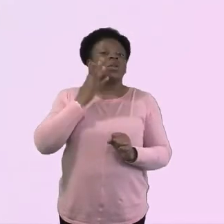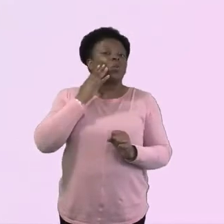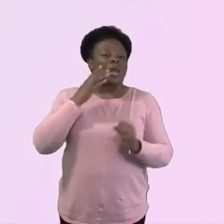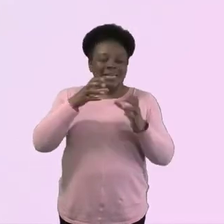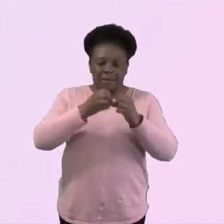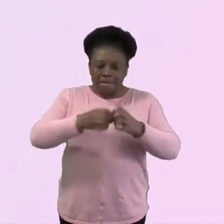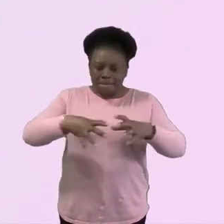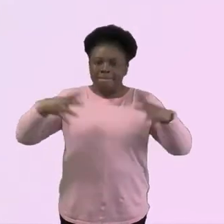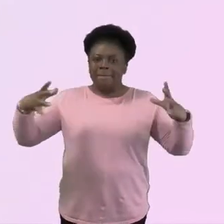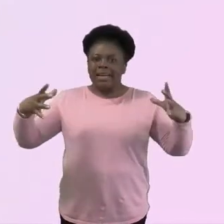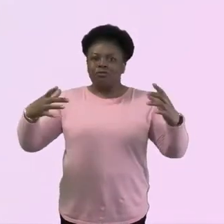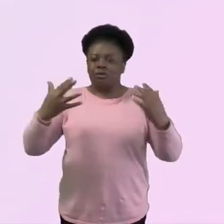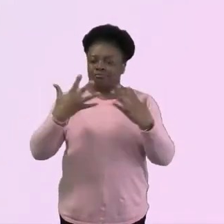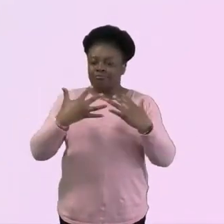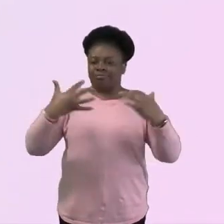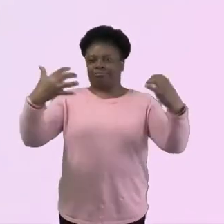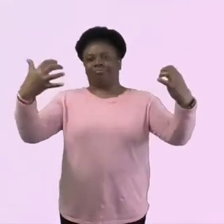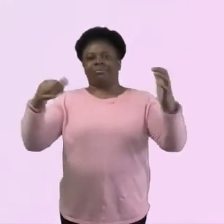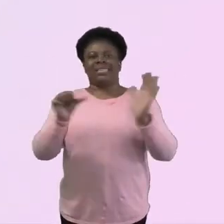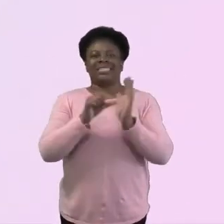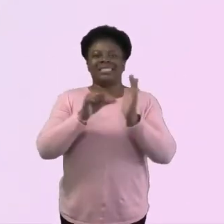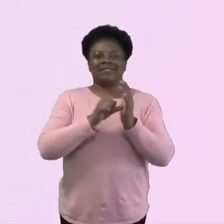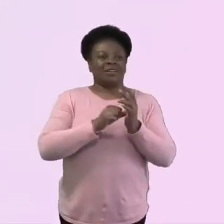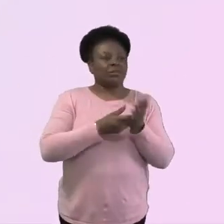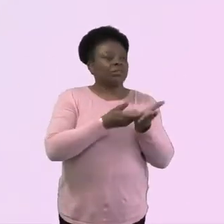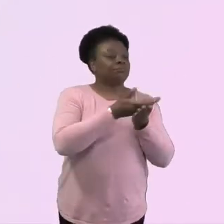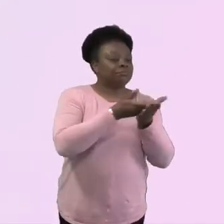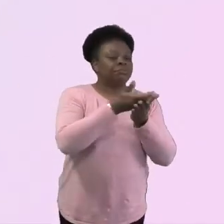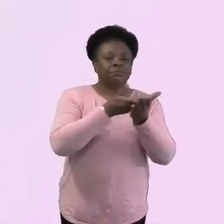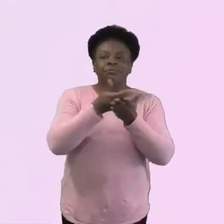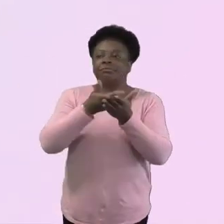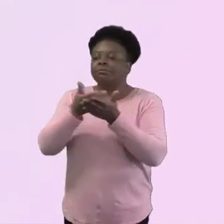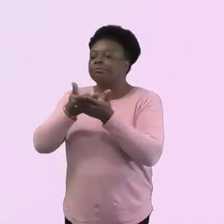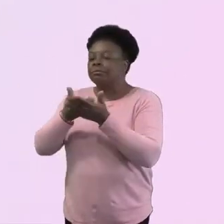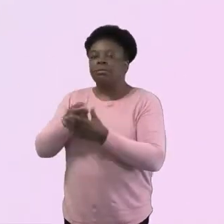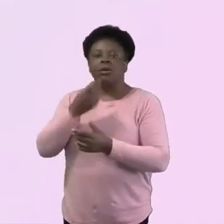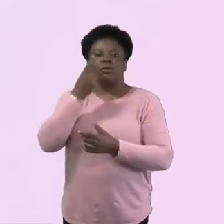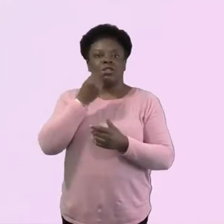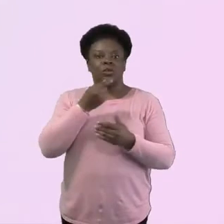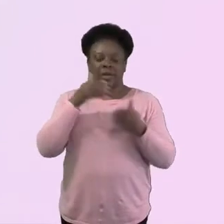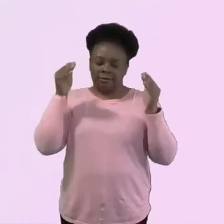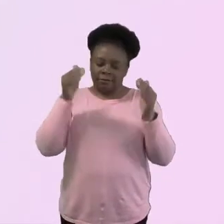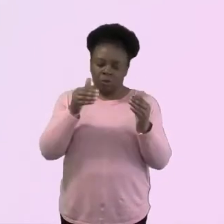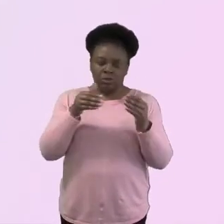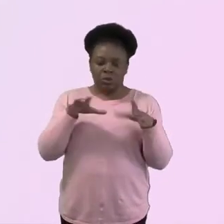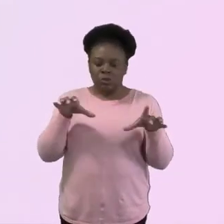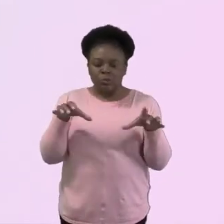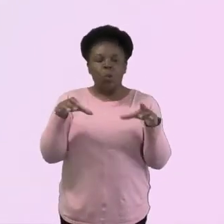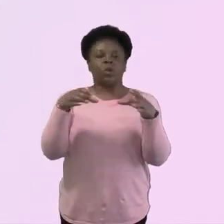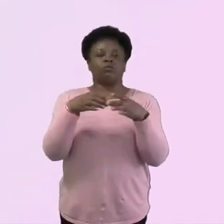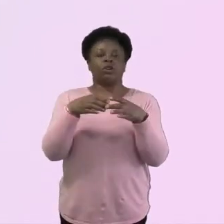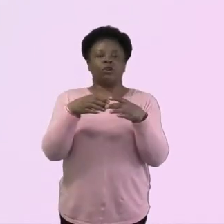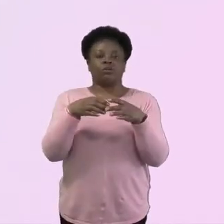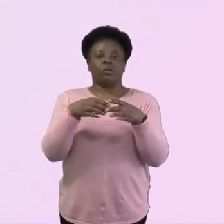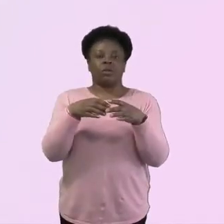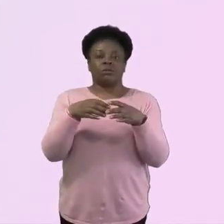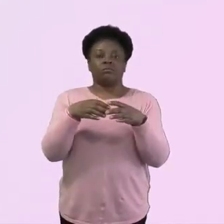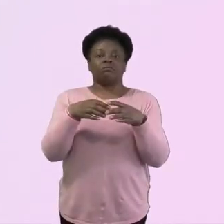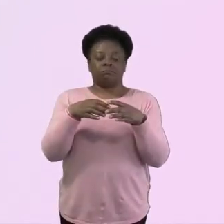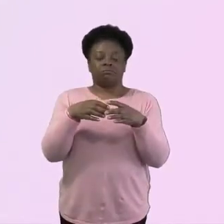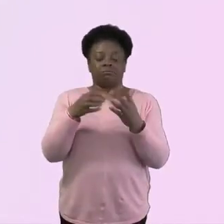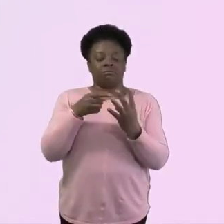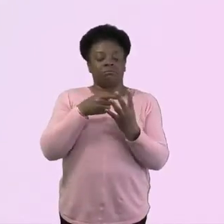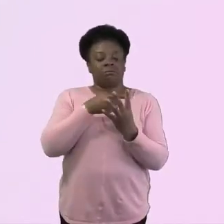we just start with who we are and trust, again, trust God with that, that where we're at and if you're faithful with who we are here, then that, that group of four